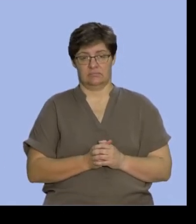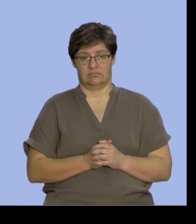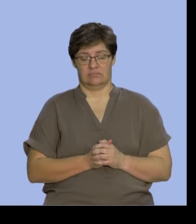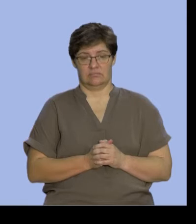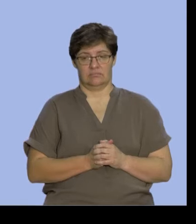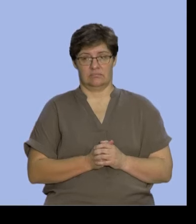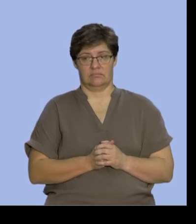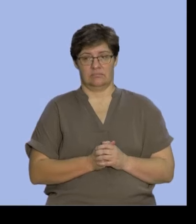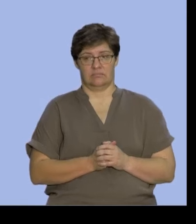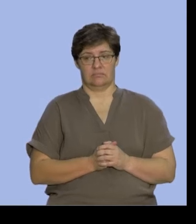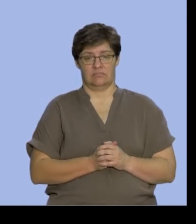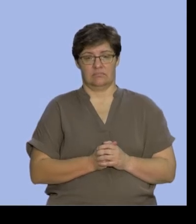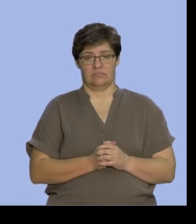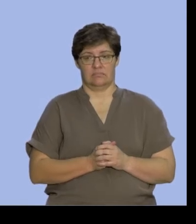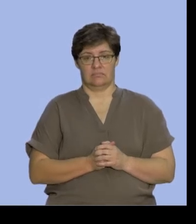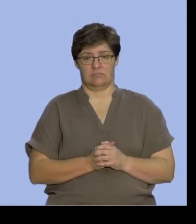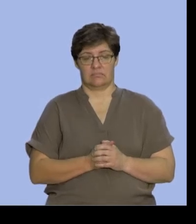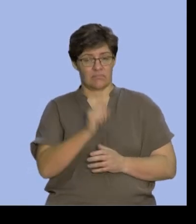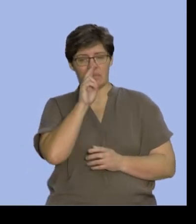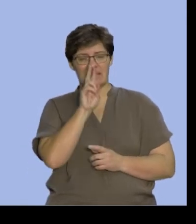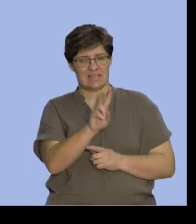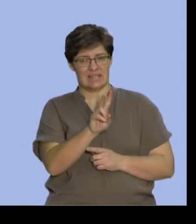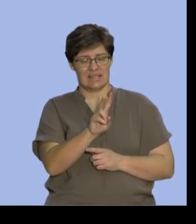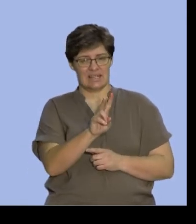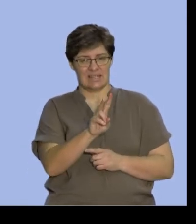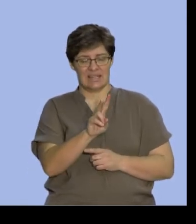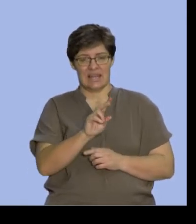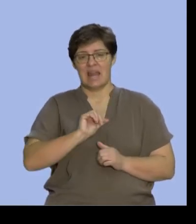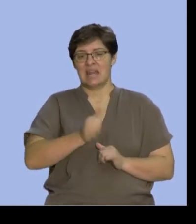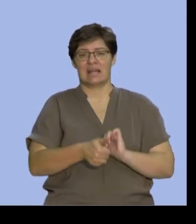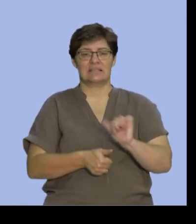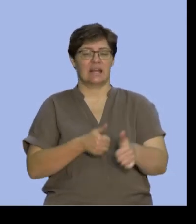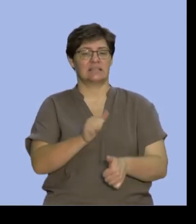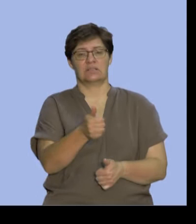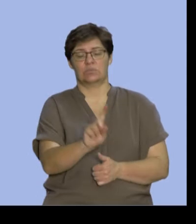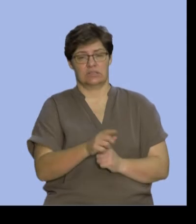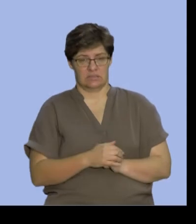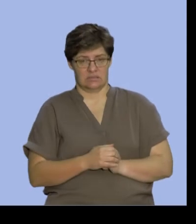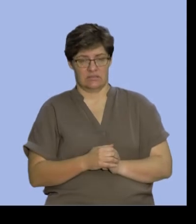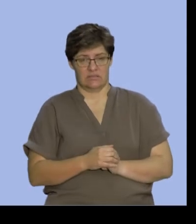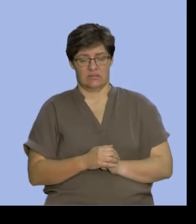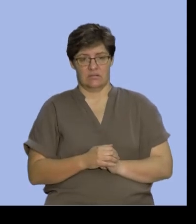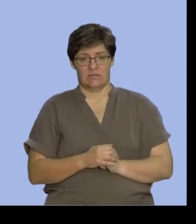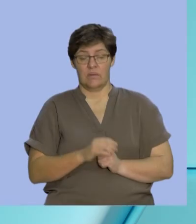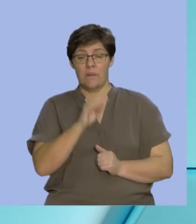that space. Now, can you see what the next steps are going to be? Well, we're going to need to make sure that